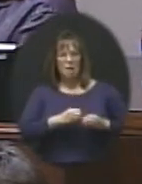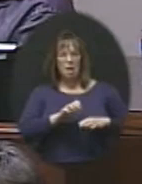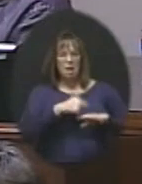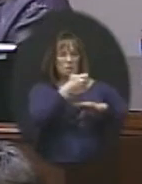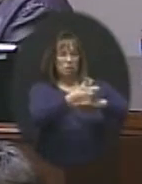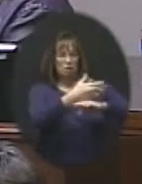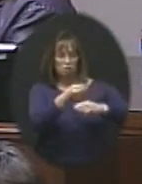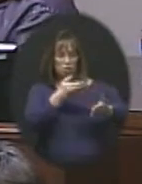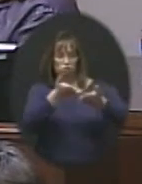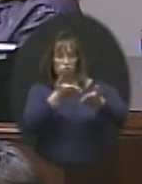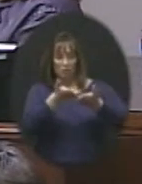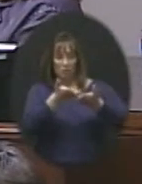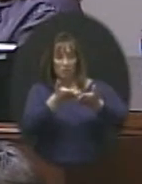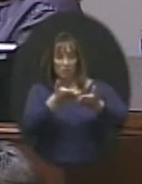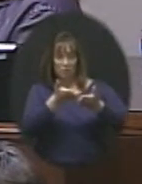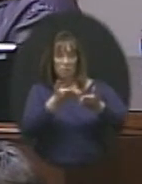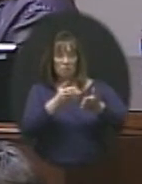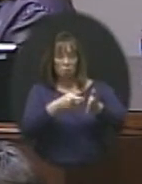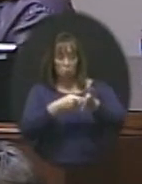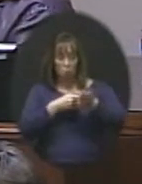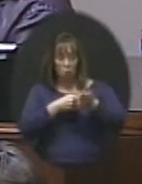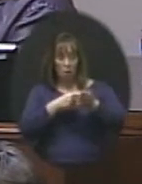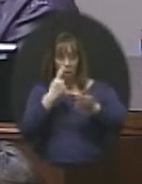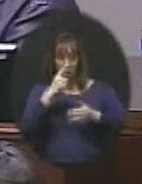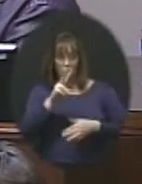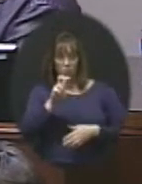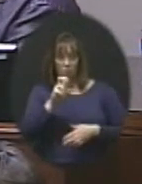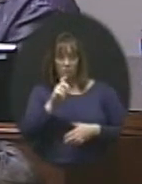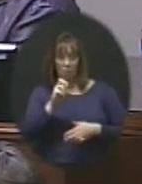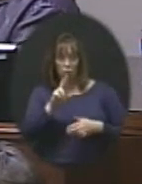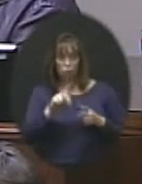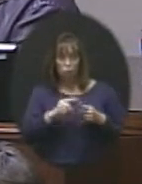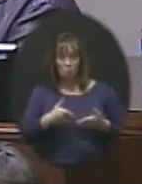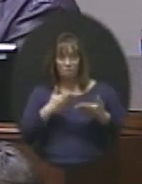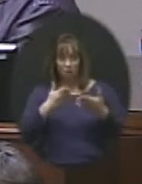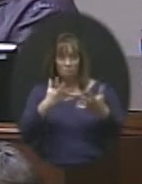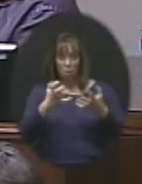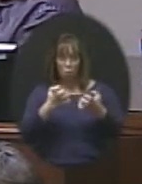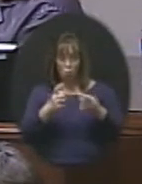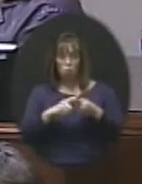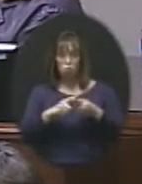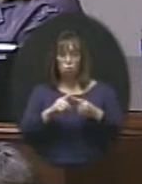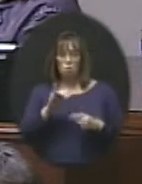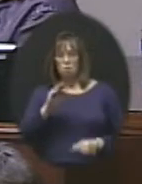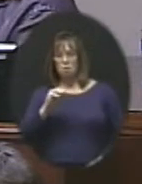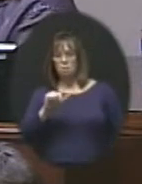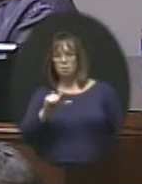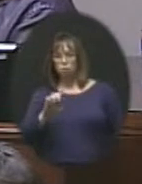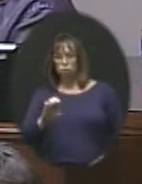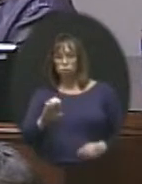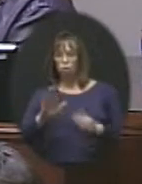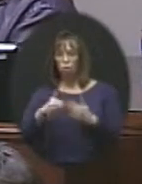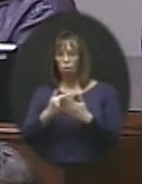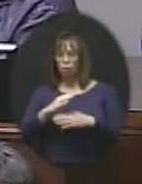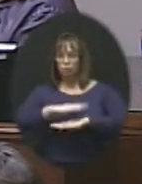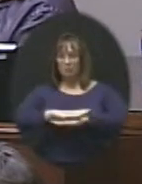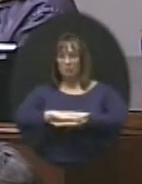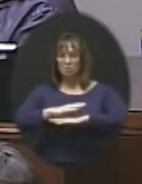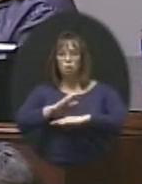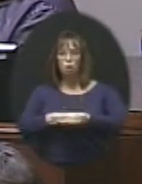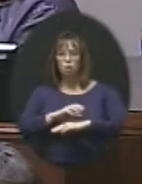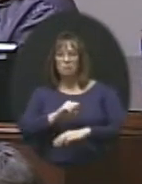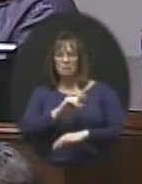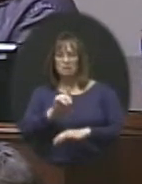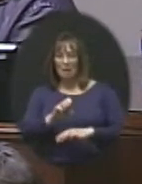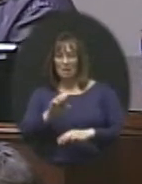that we require for the vendor to provide moving forward. They actually wanted to image all of those desktops on site